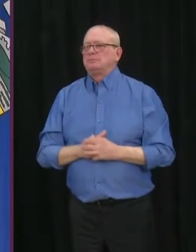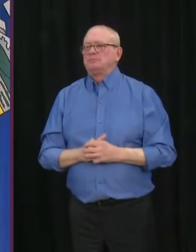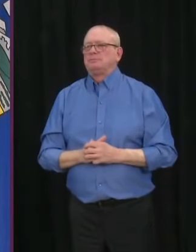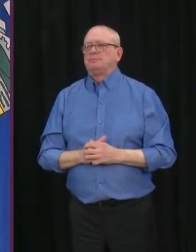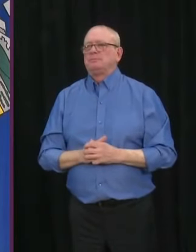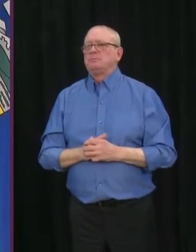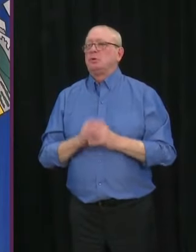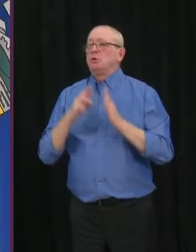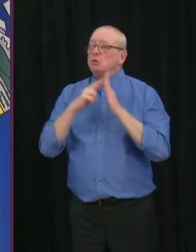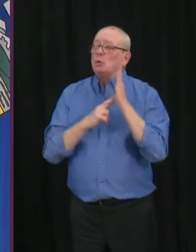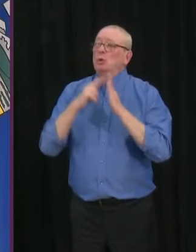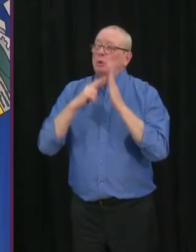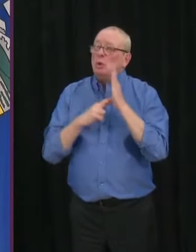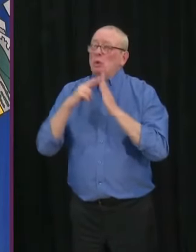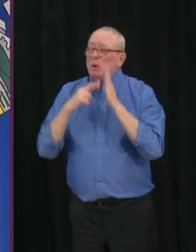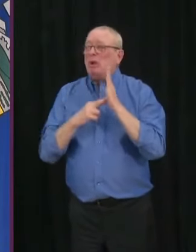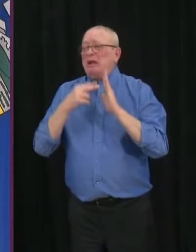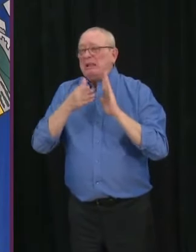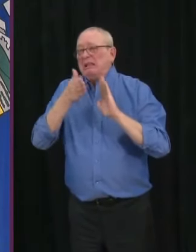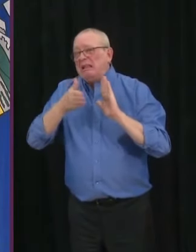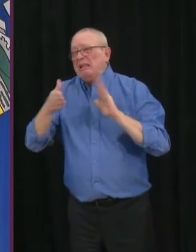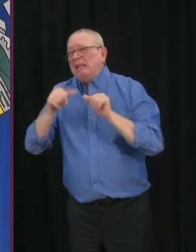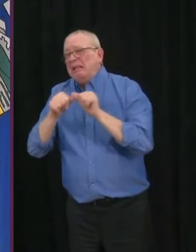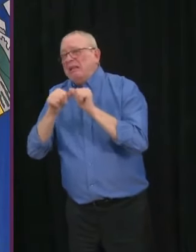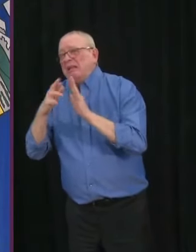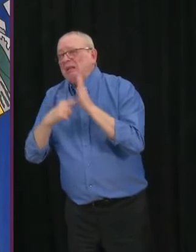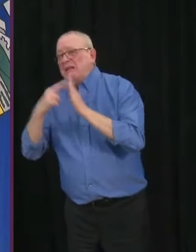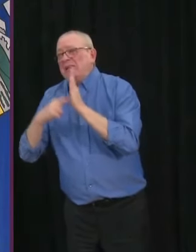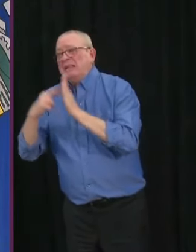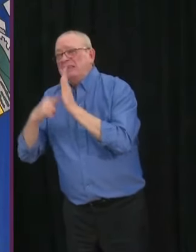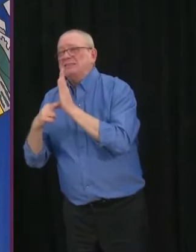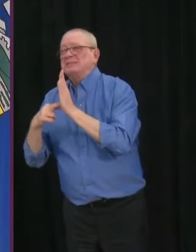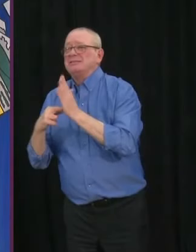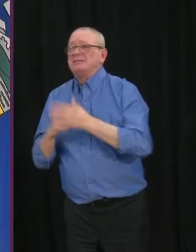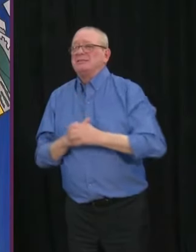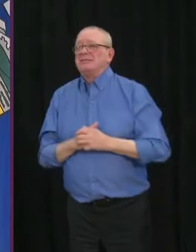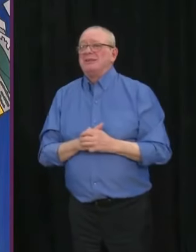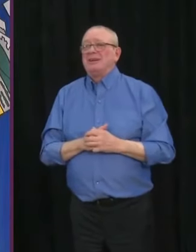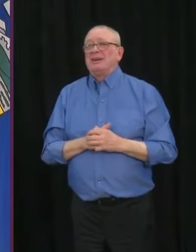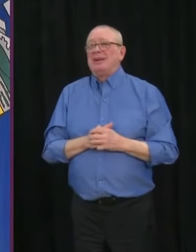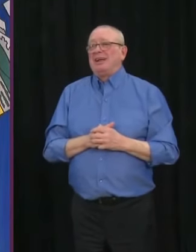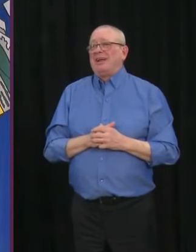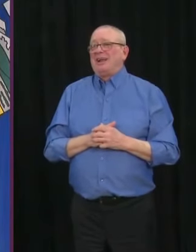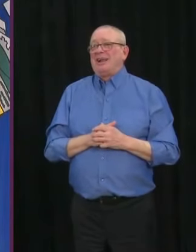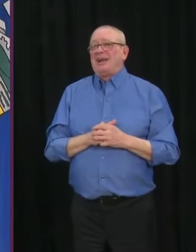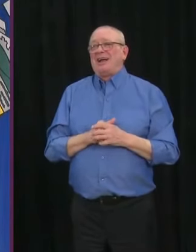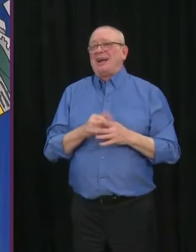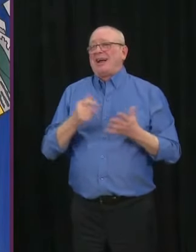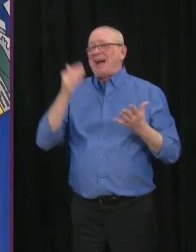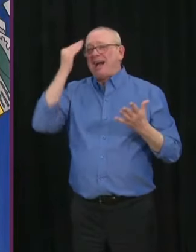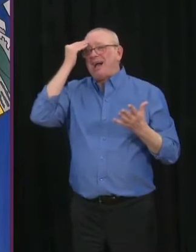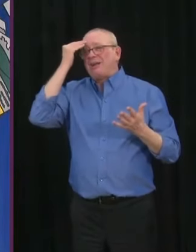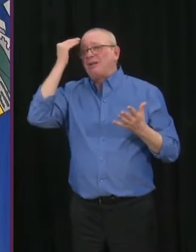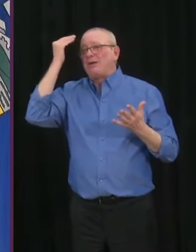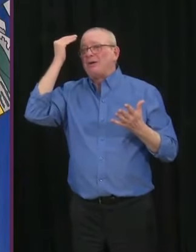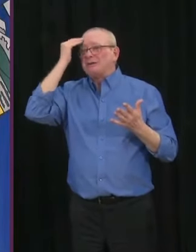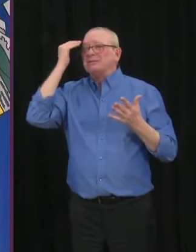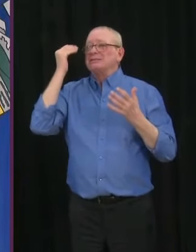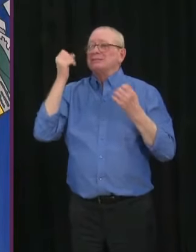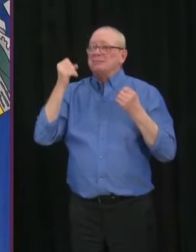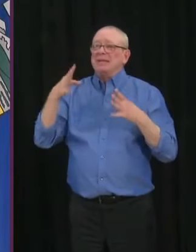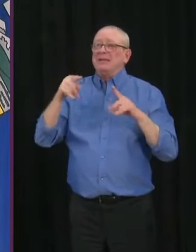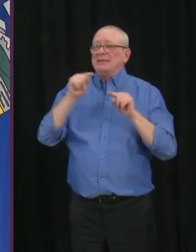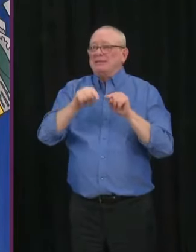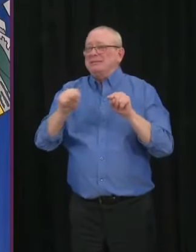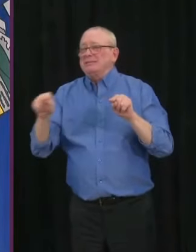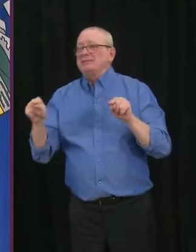measures that are placed on different activities depending on different levels of risk. And so each of them, we're going to have